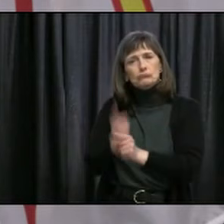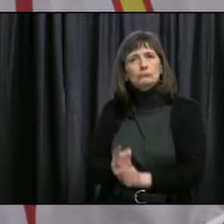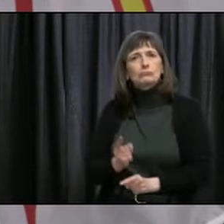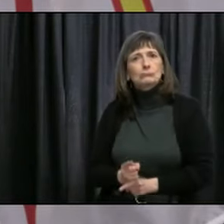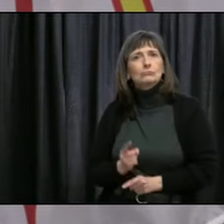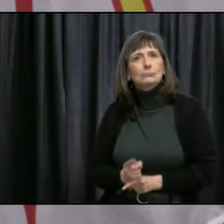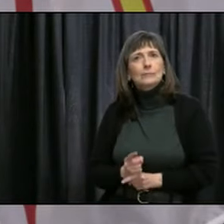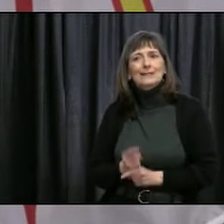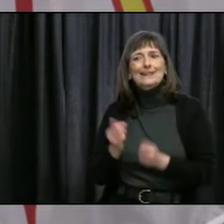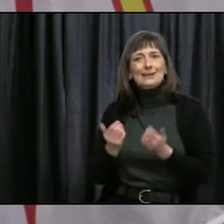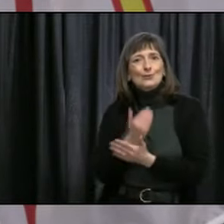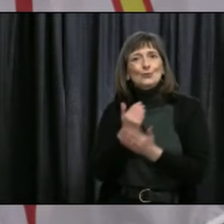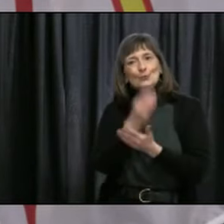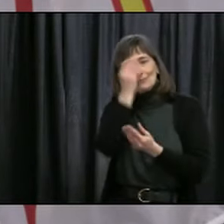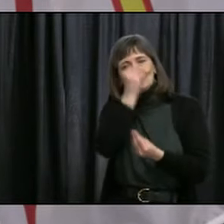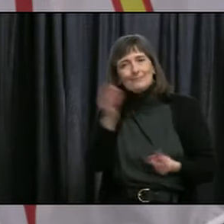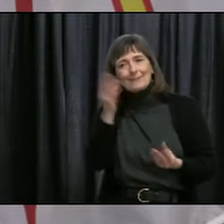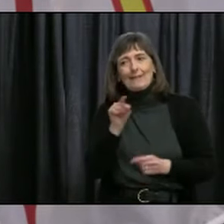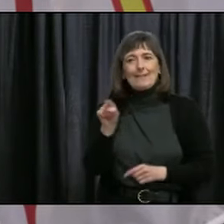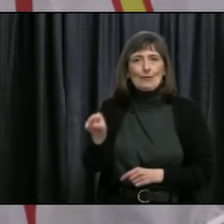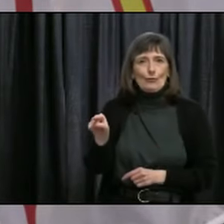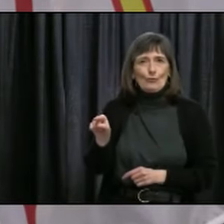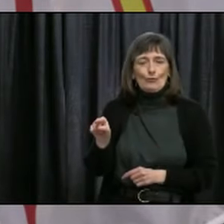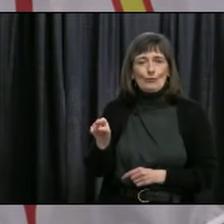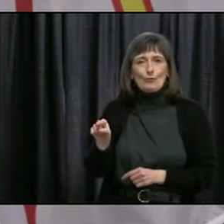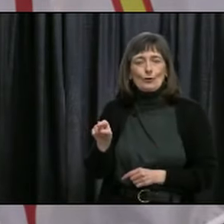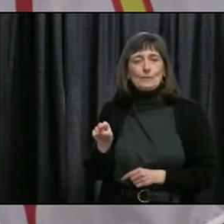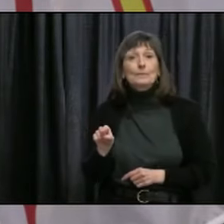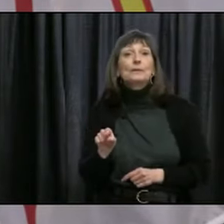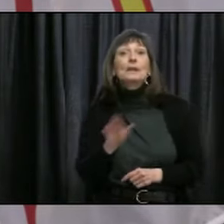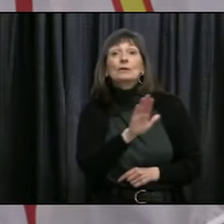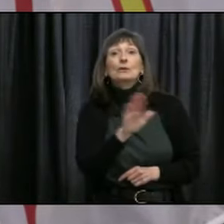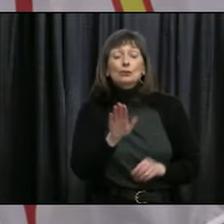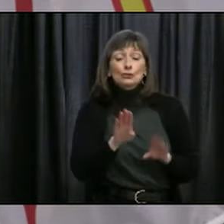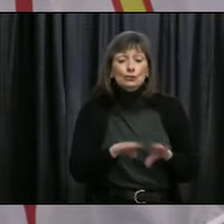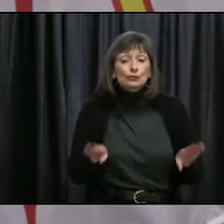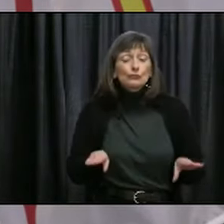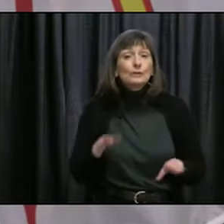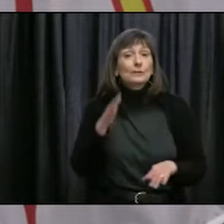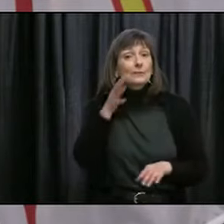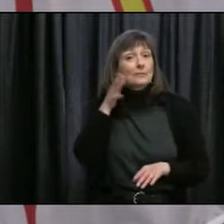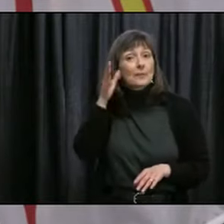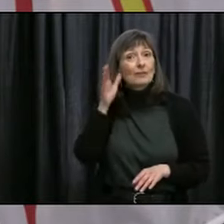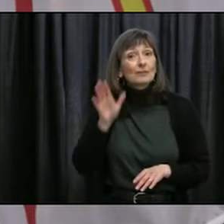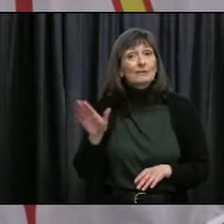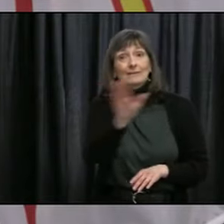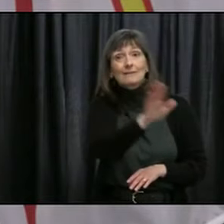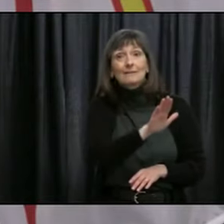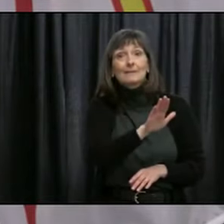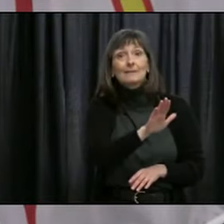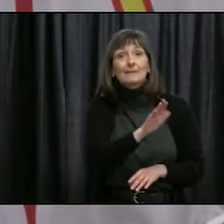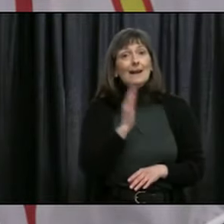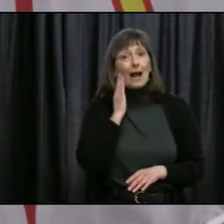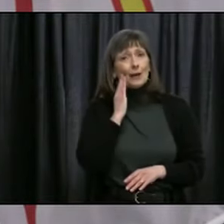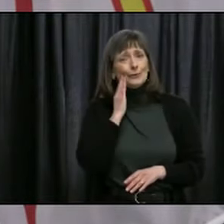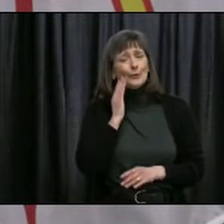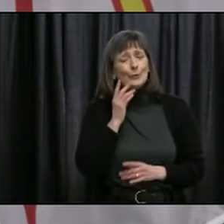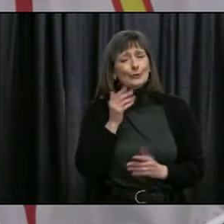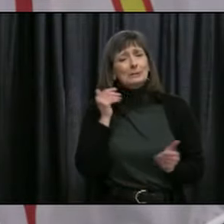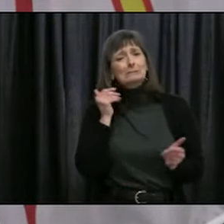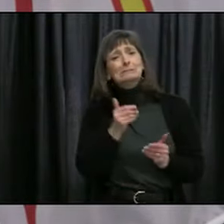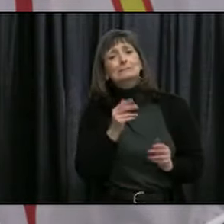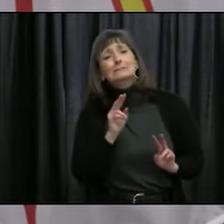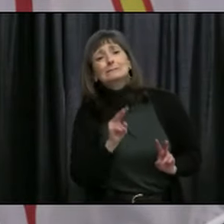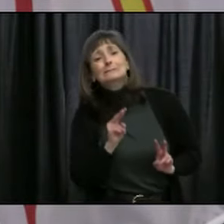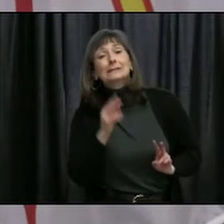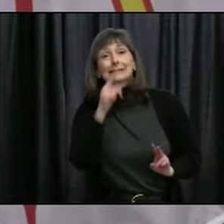COVID-19 in our province. And to the children and the parents out there, we know that your summer activities might